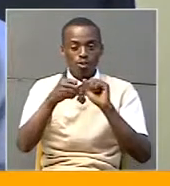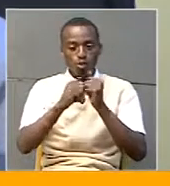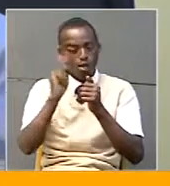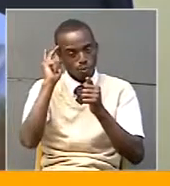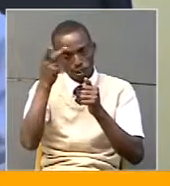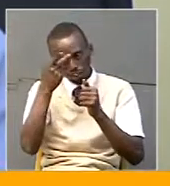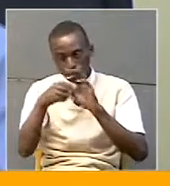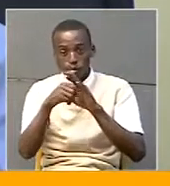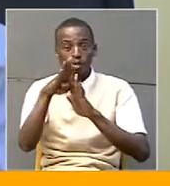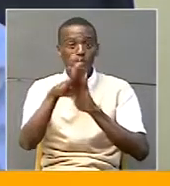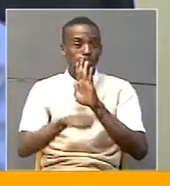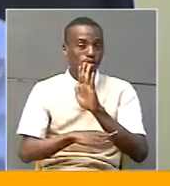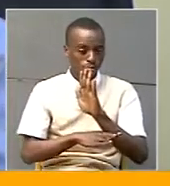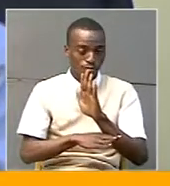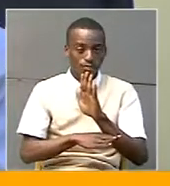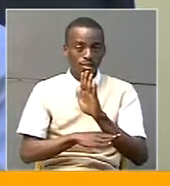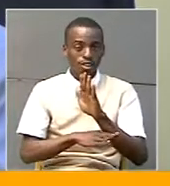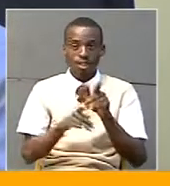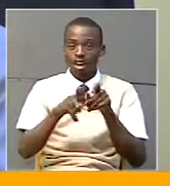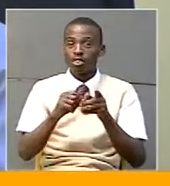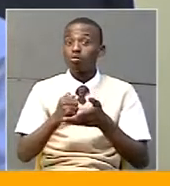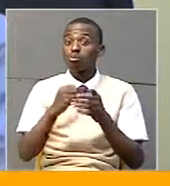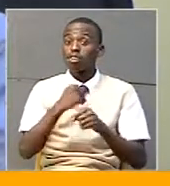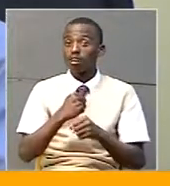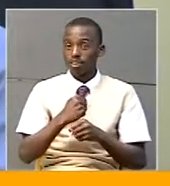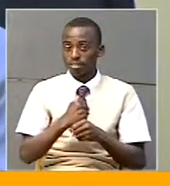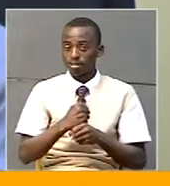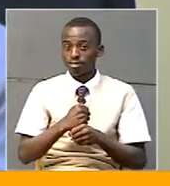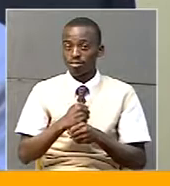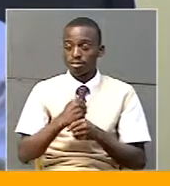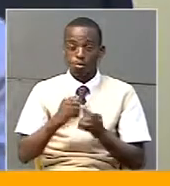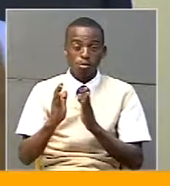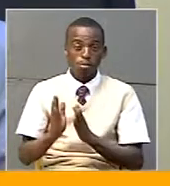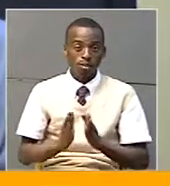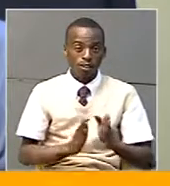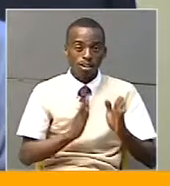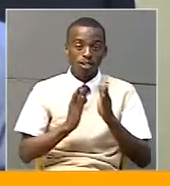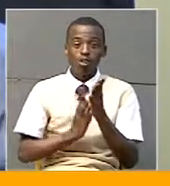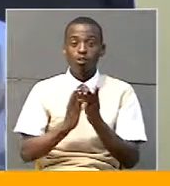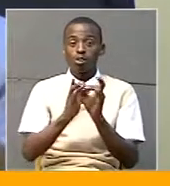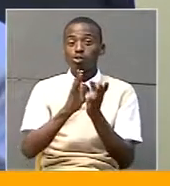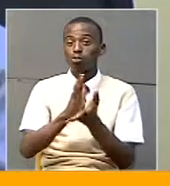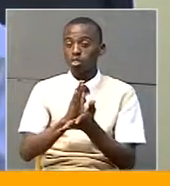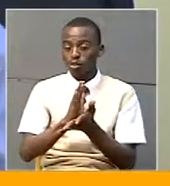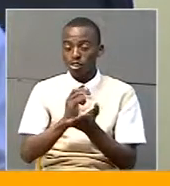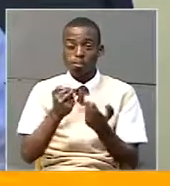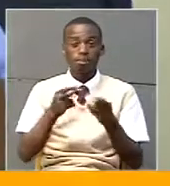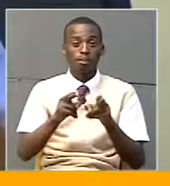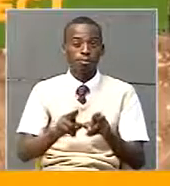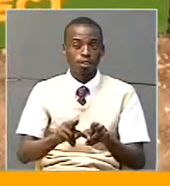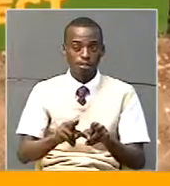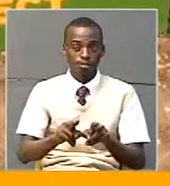programs as we scale this up. And that will be done and has been planned for through the documentation that has been happening.